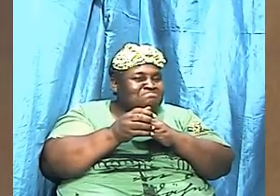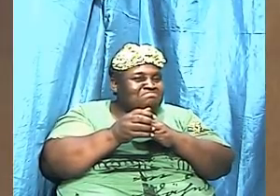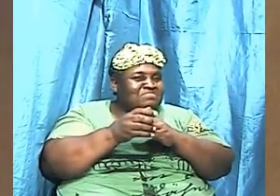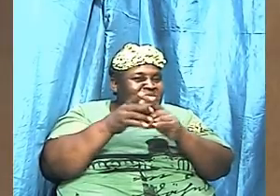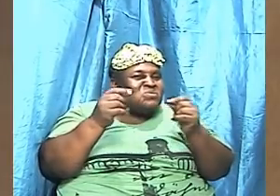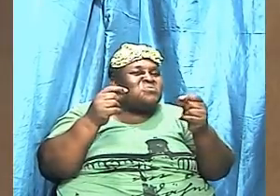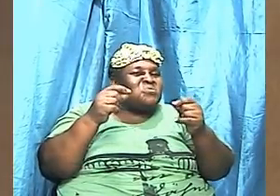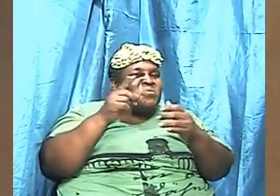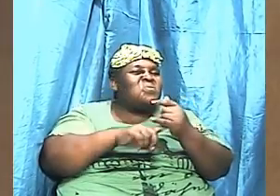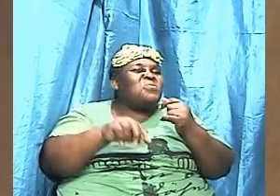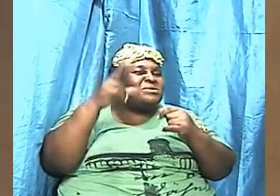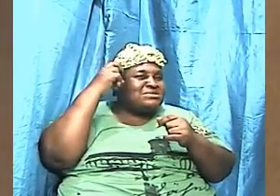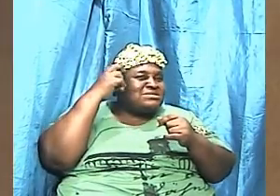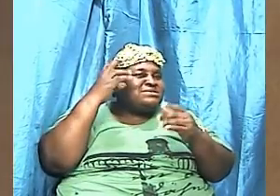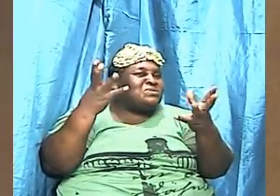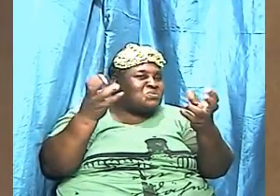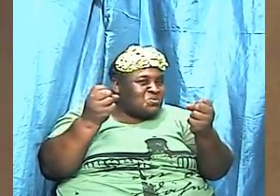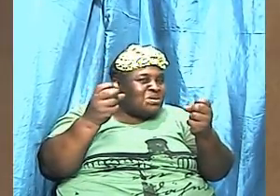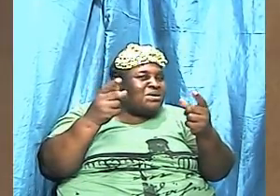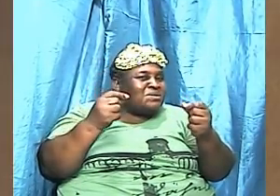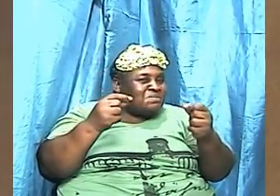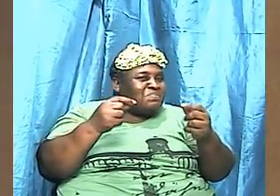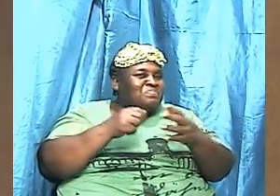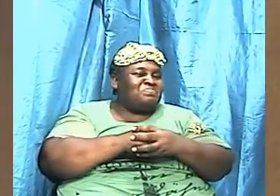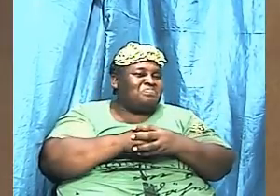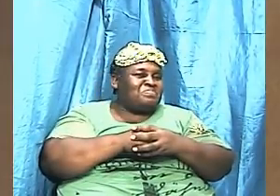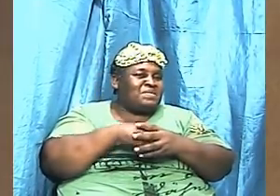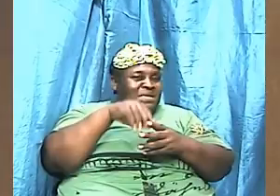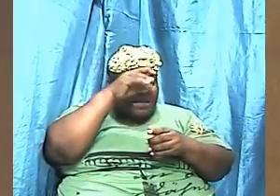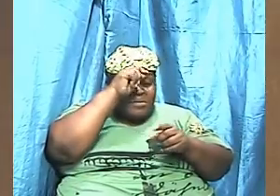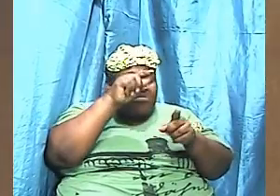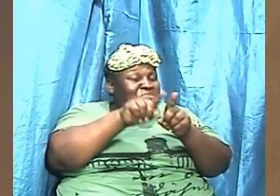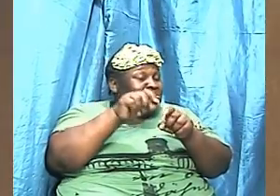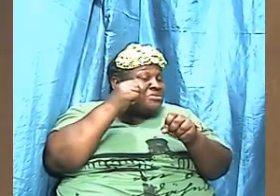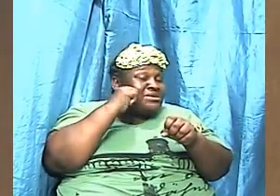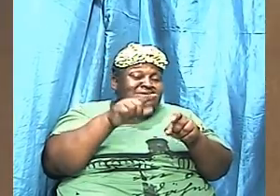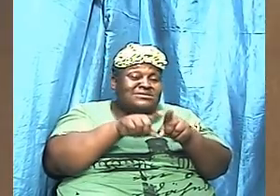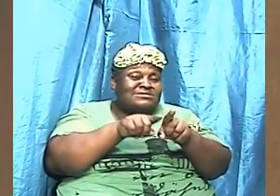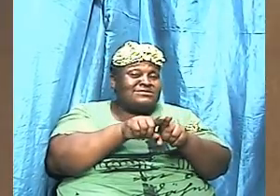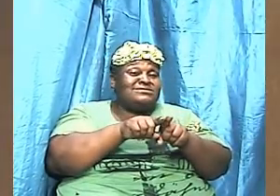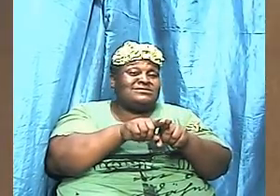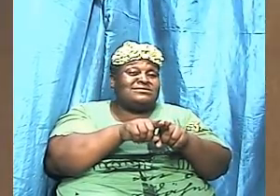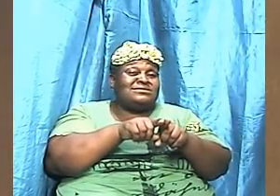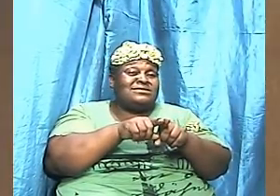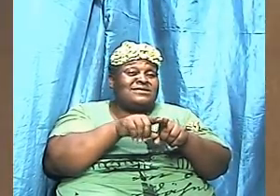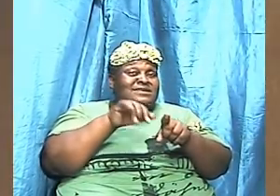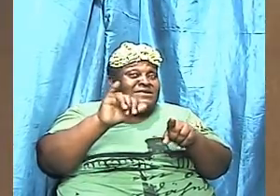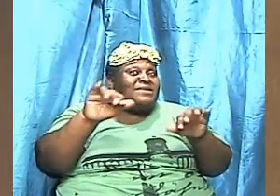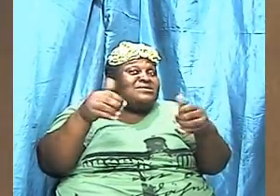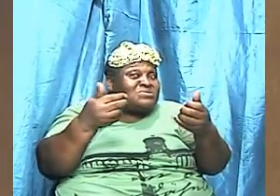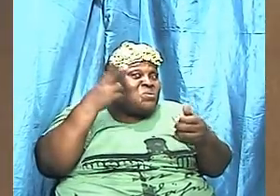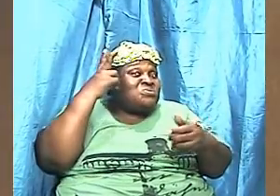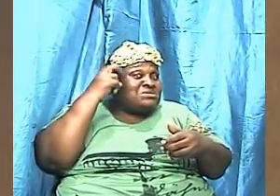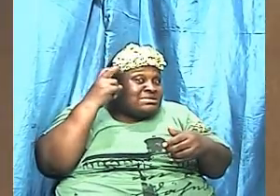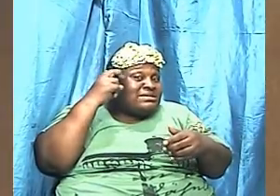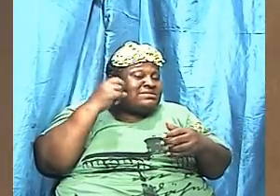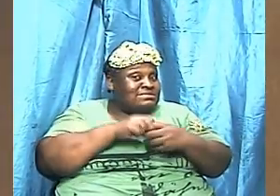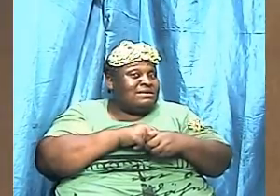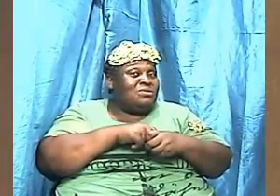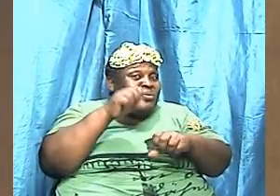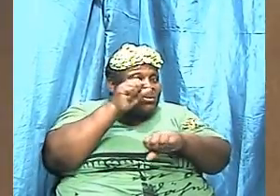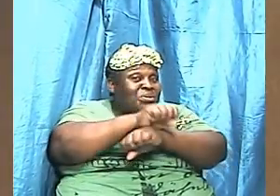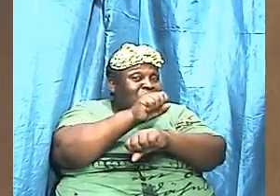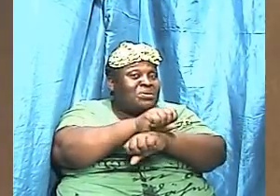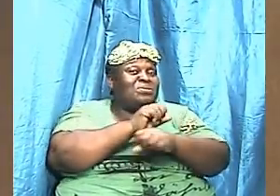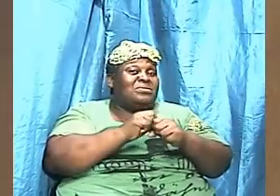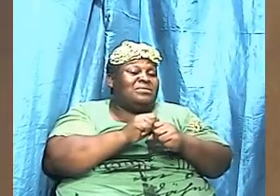brothers and sisters that is exactly how he is going to come and he has been coming to us and